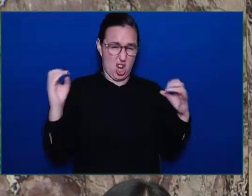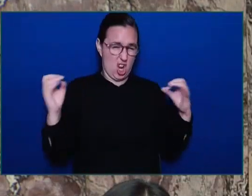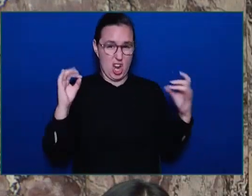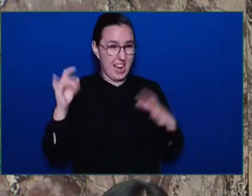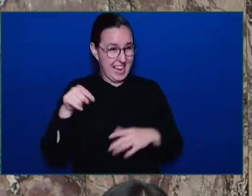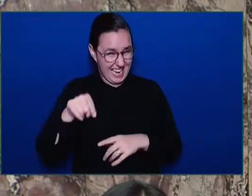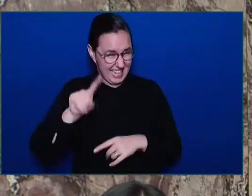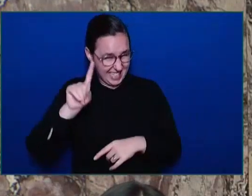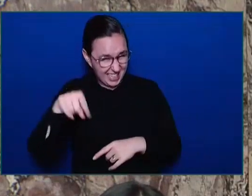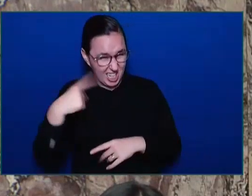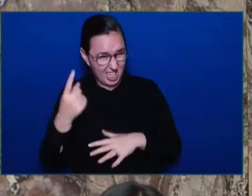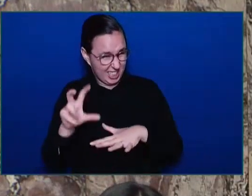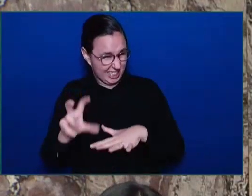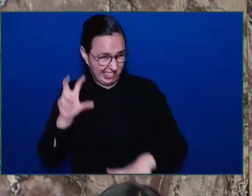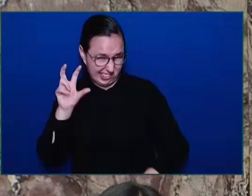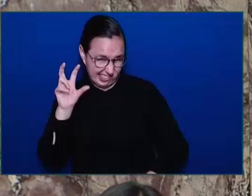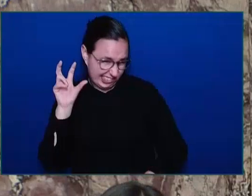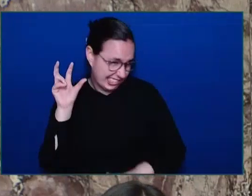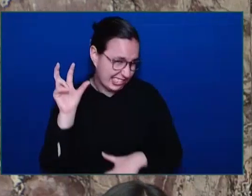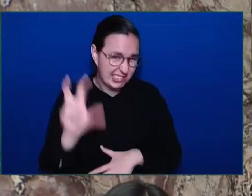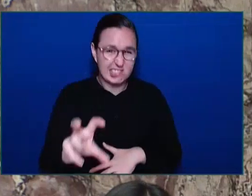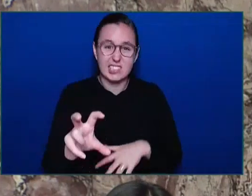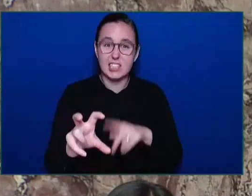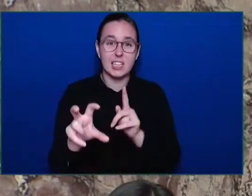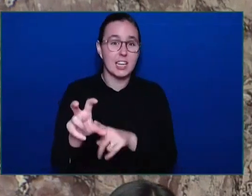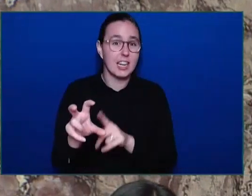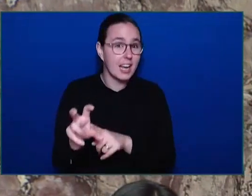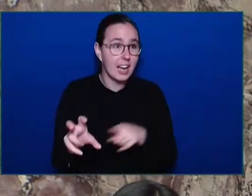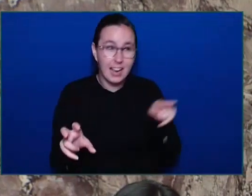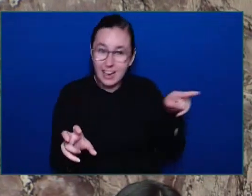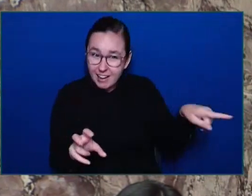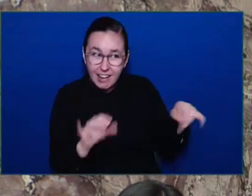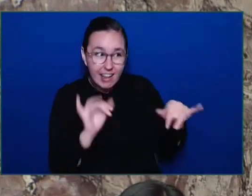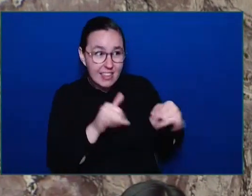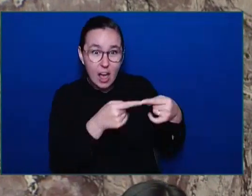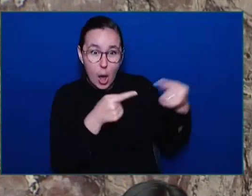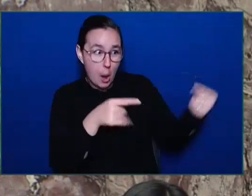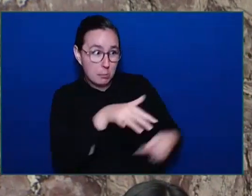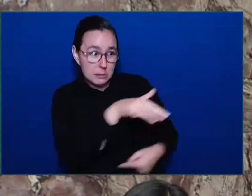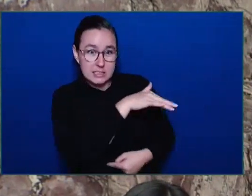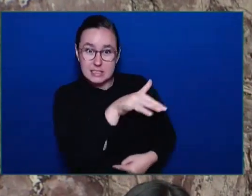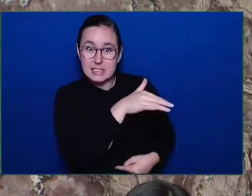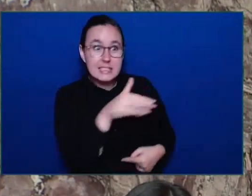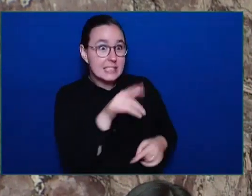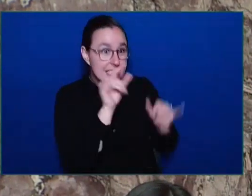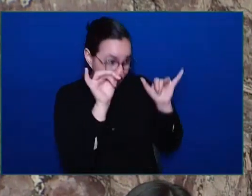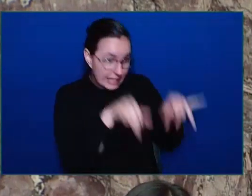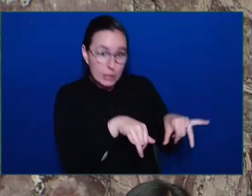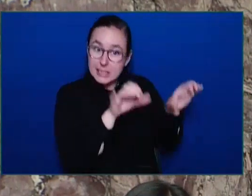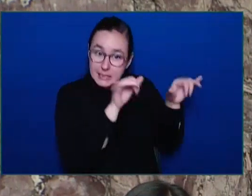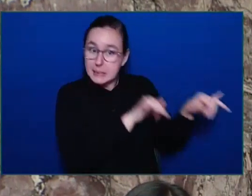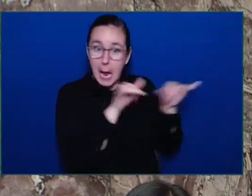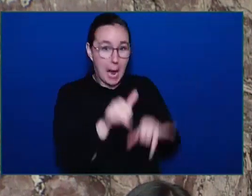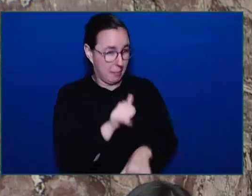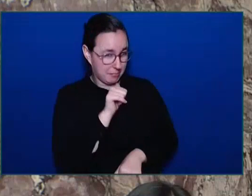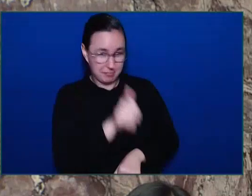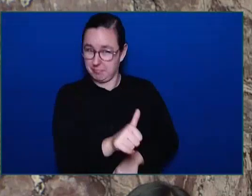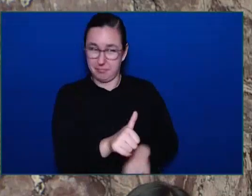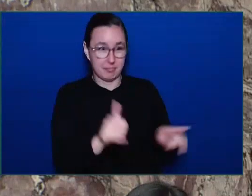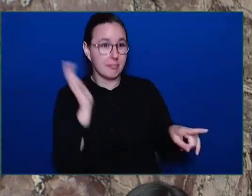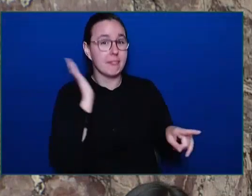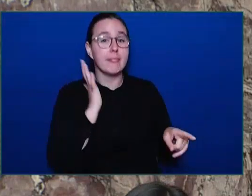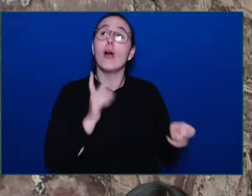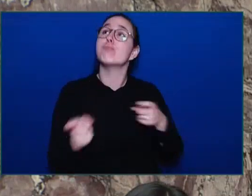Which nobody on that side of the House, Honourable Speaker, did when they sat on this side of the House, Honourable Speaker. Members. The